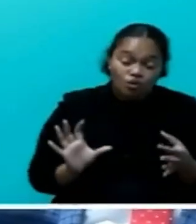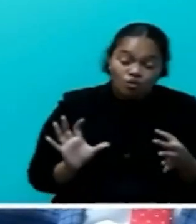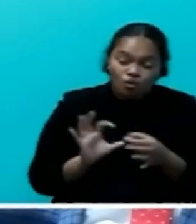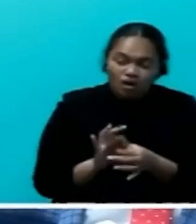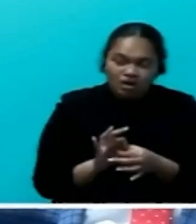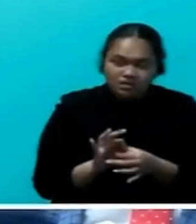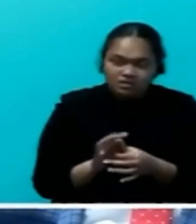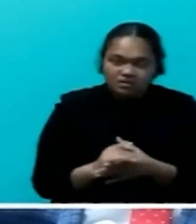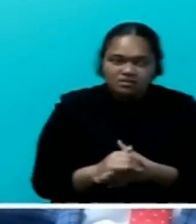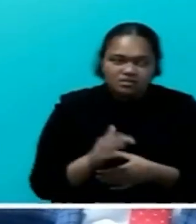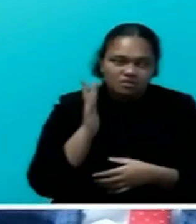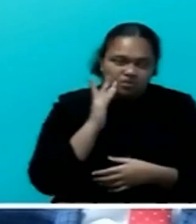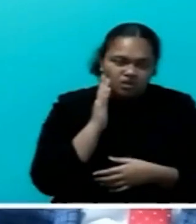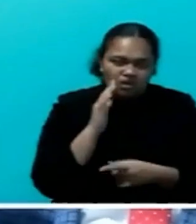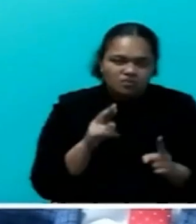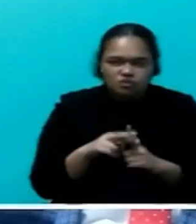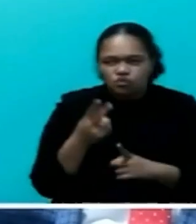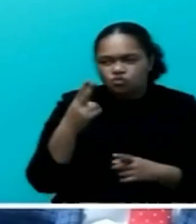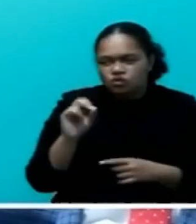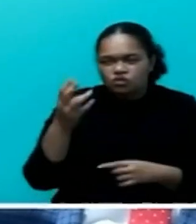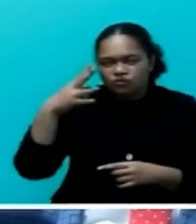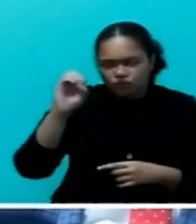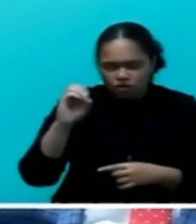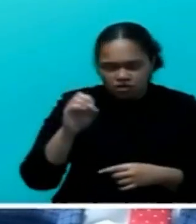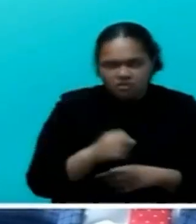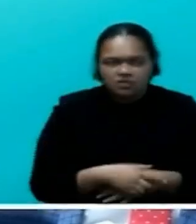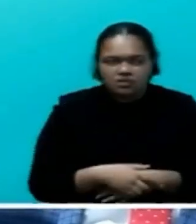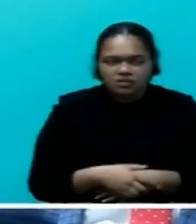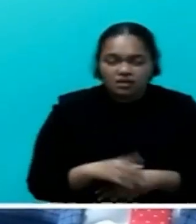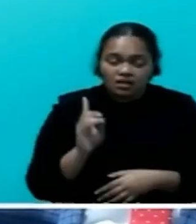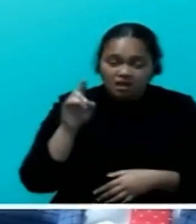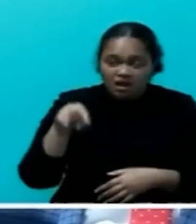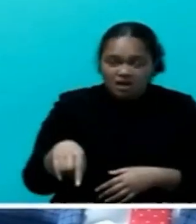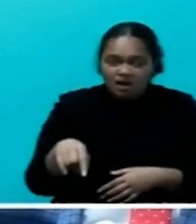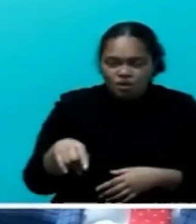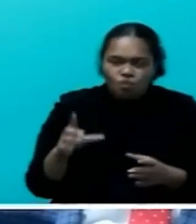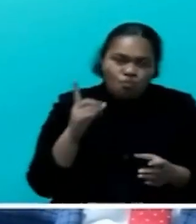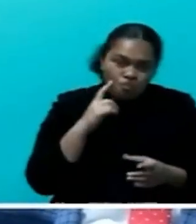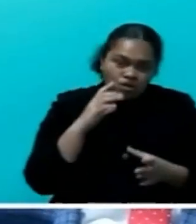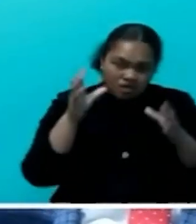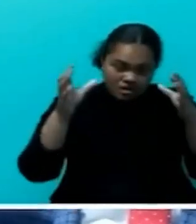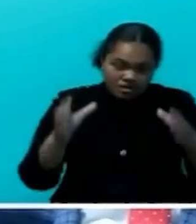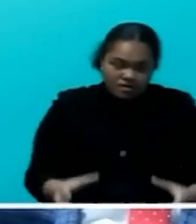envisages up to 2040. For the Danarau plant, collaboration has been